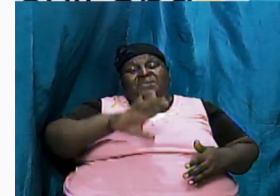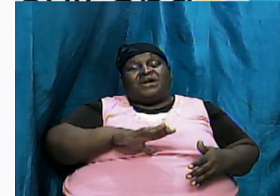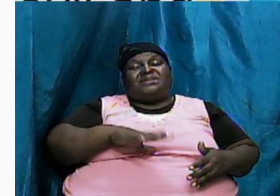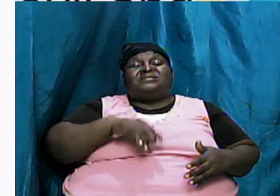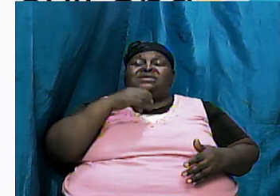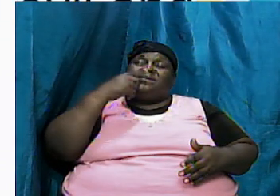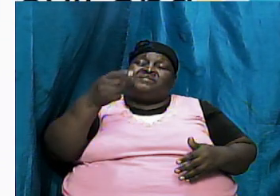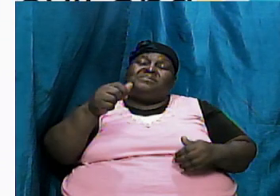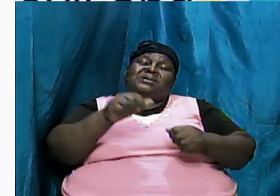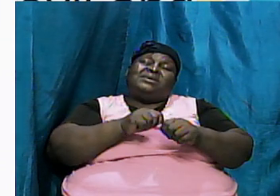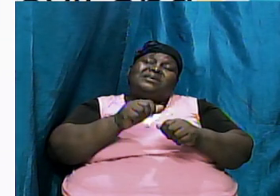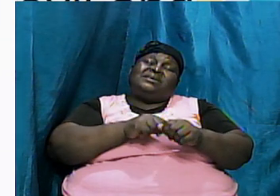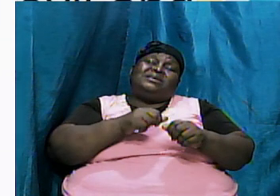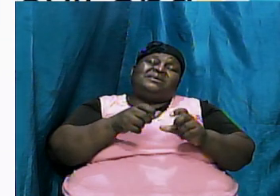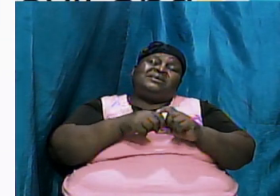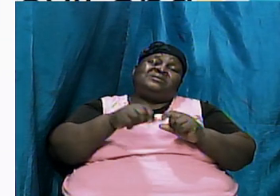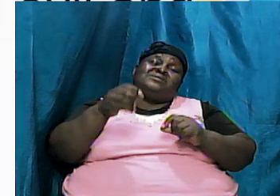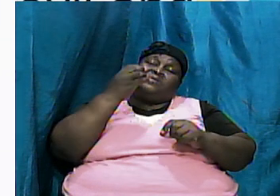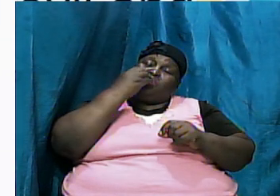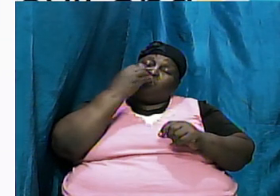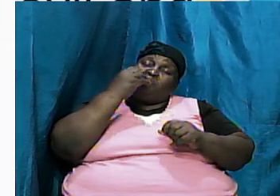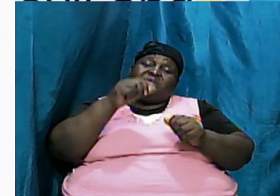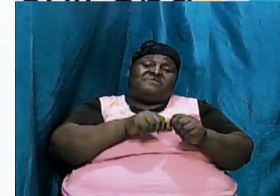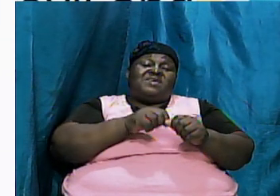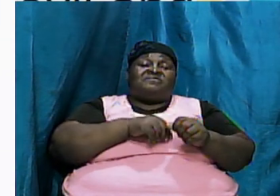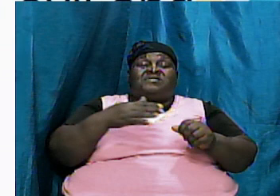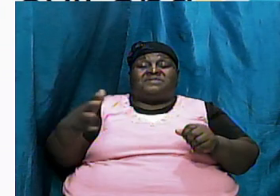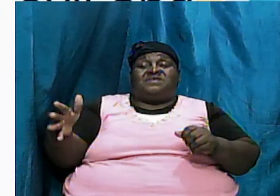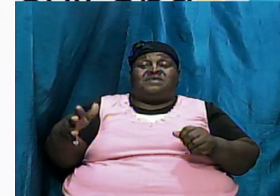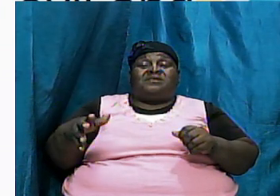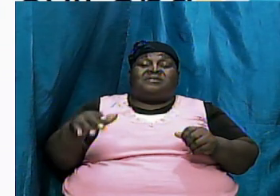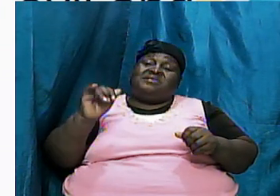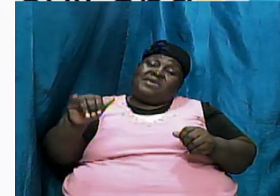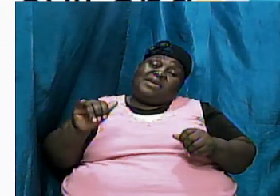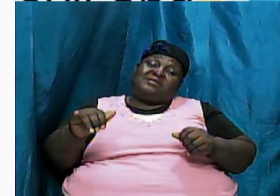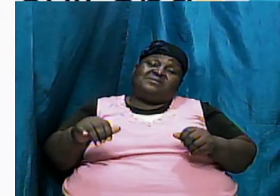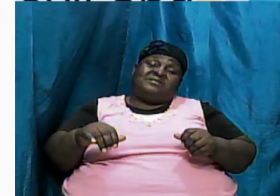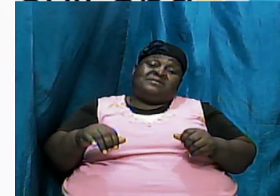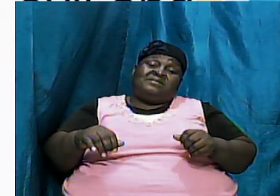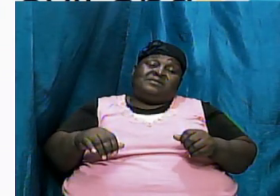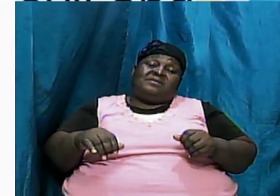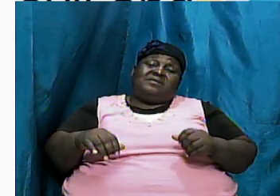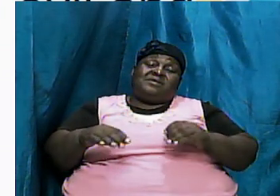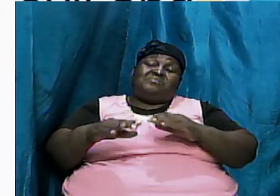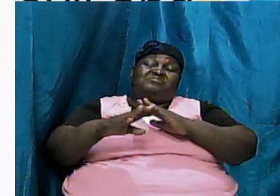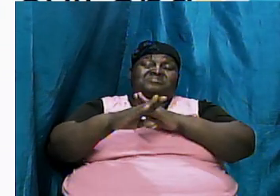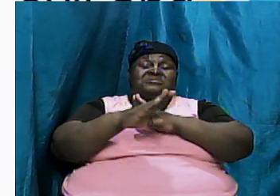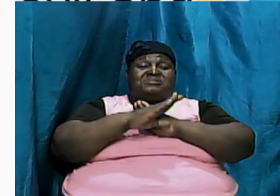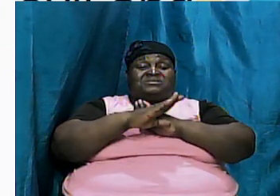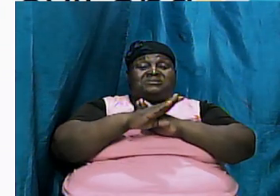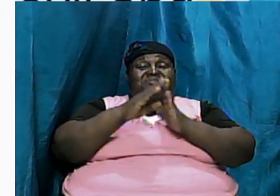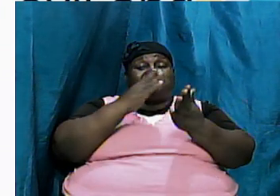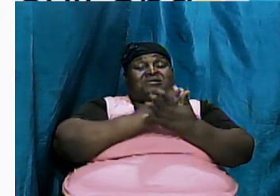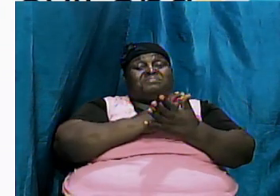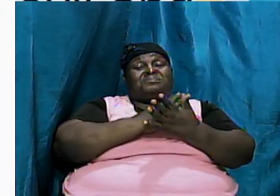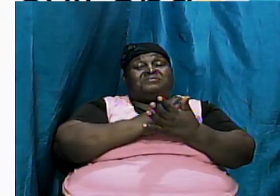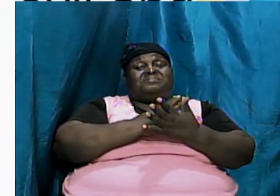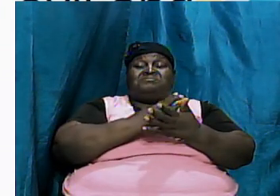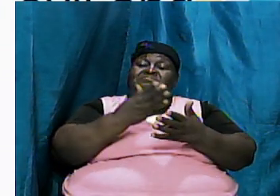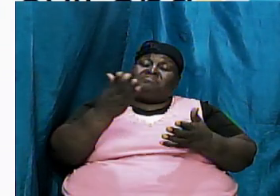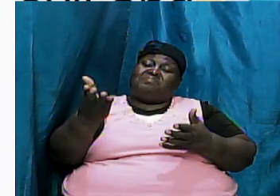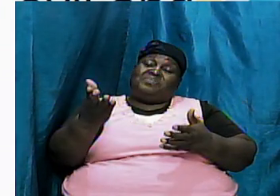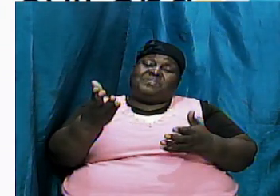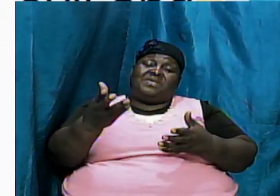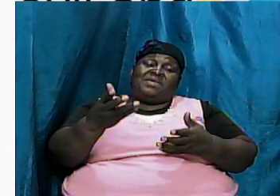eat of everything and yet he restricted them from one particular tree that